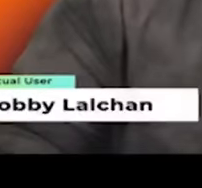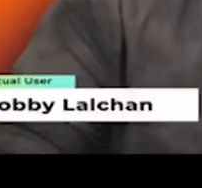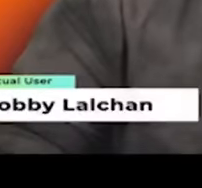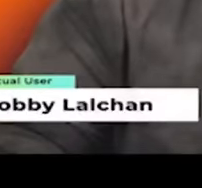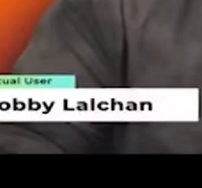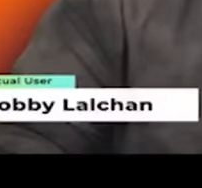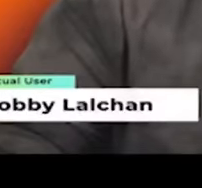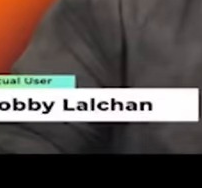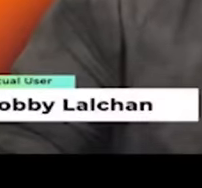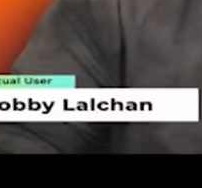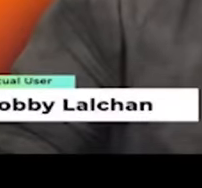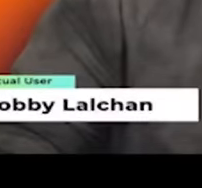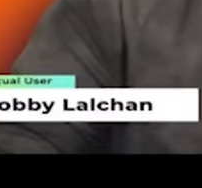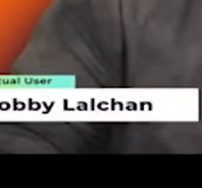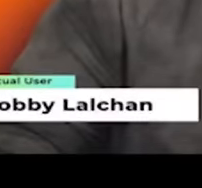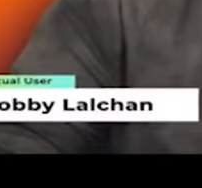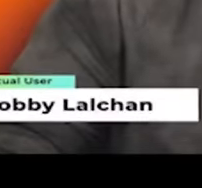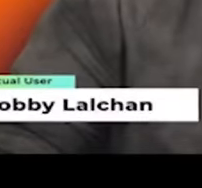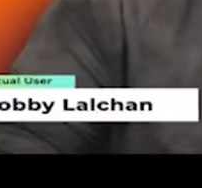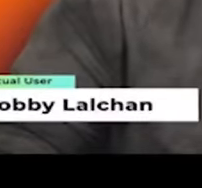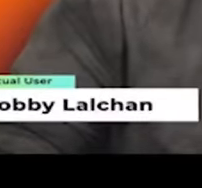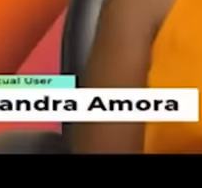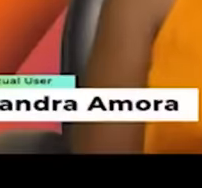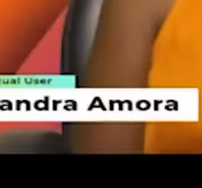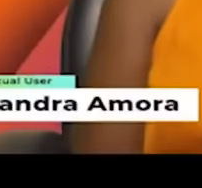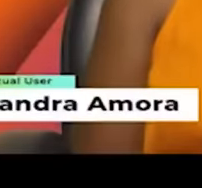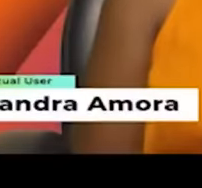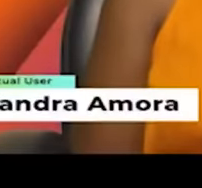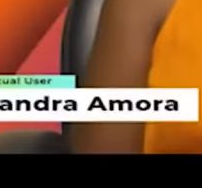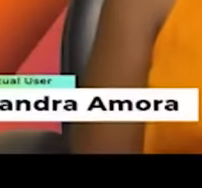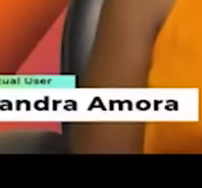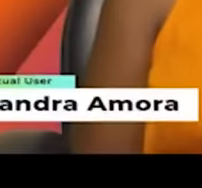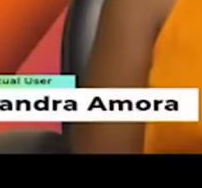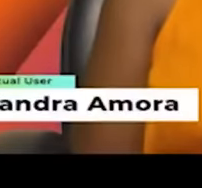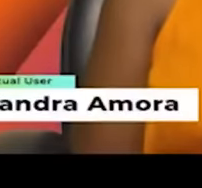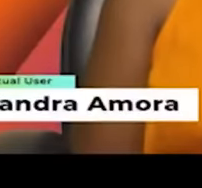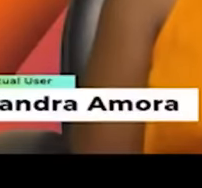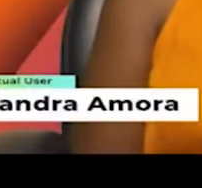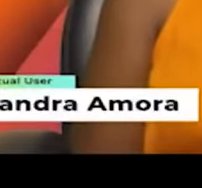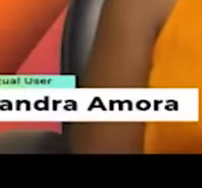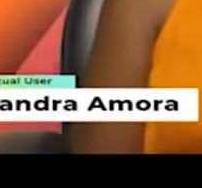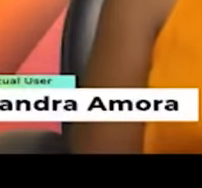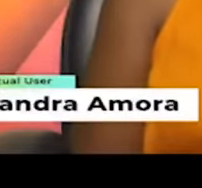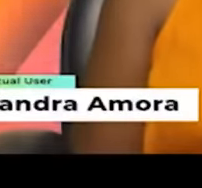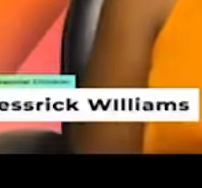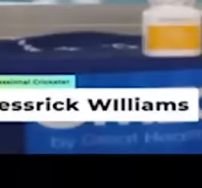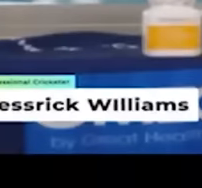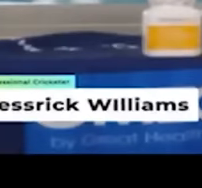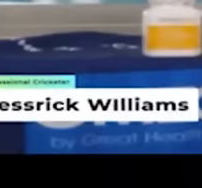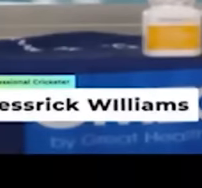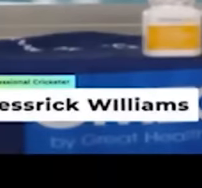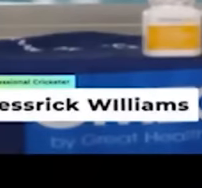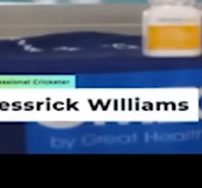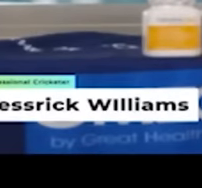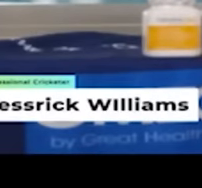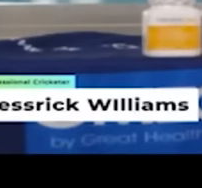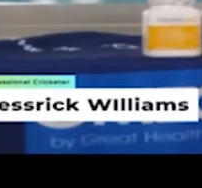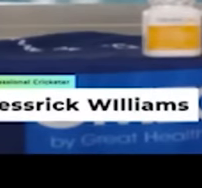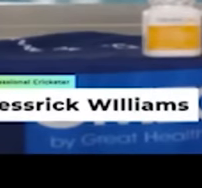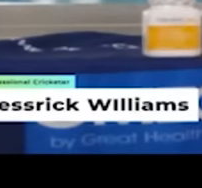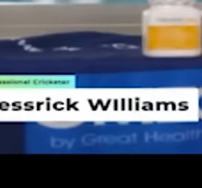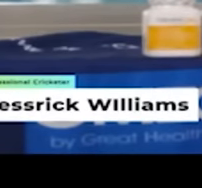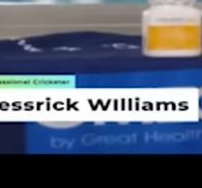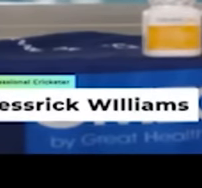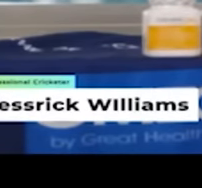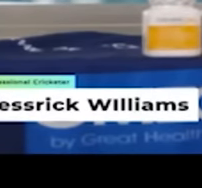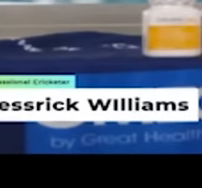And I said results. I could walk up a step without pain. Sometimes I didn't realize that the pain disappeared. Now I wake up feeling a bit